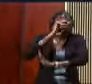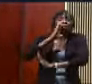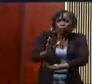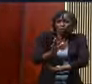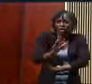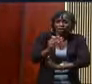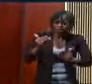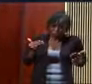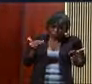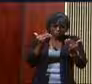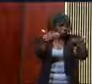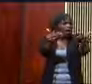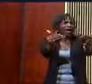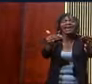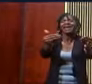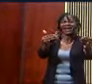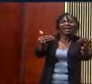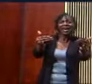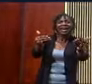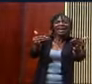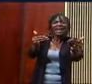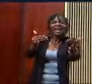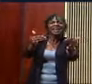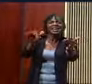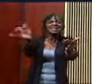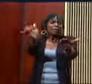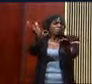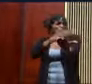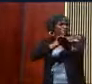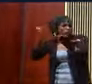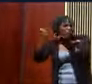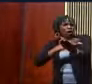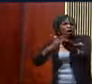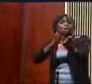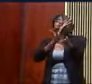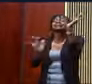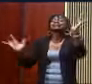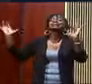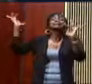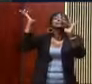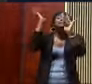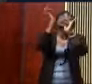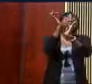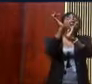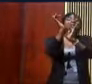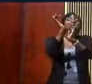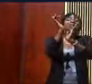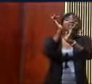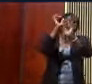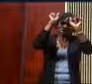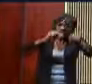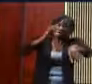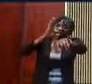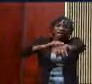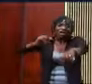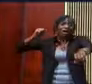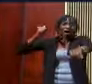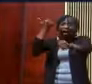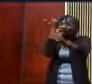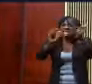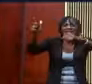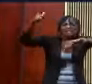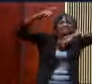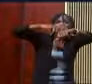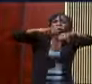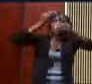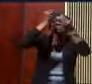Jesus, the old folks sang, Jesus is on the main line. Tell him what